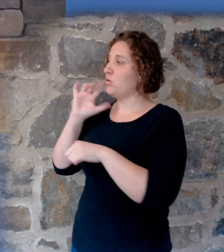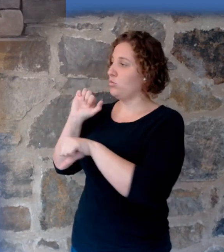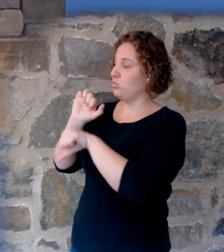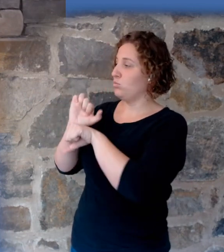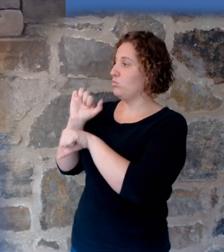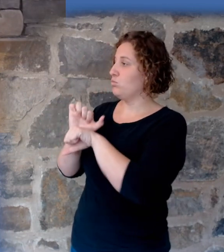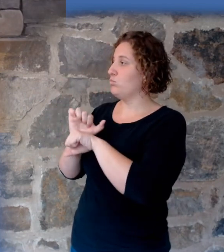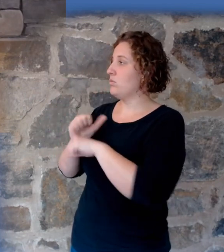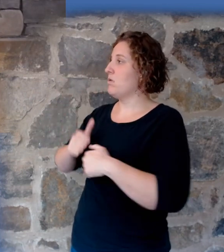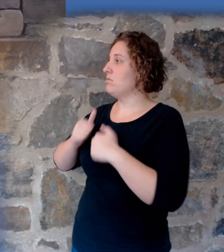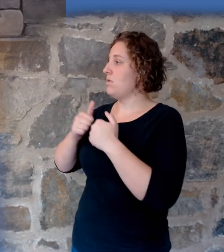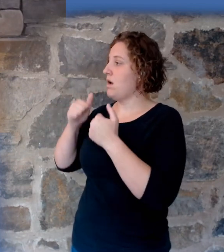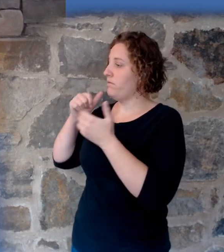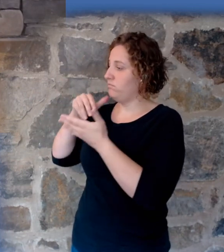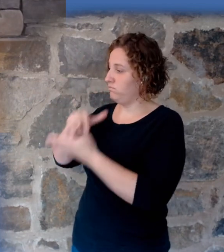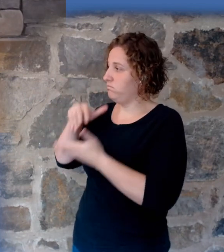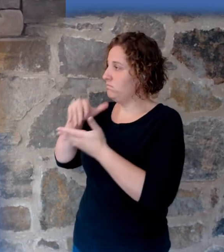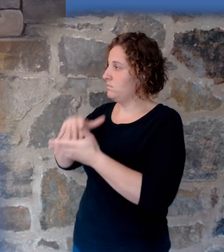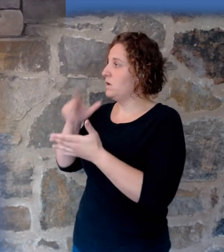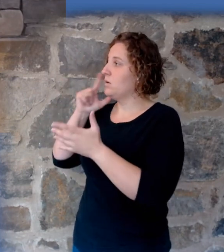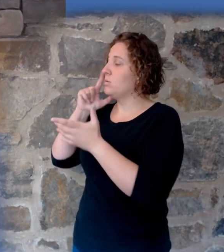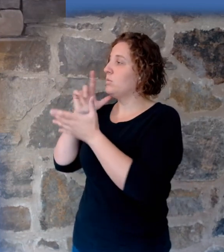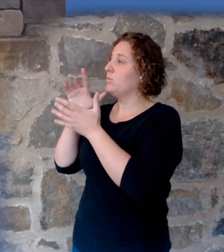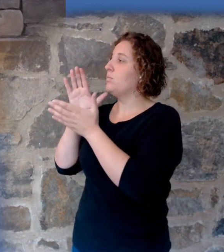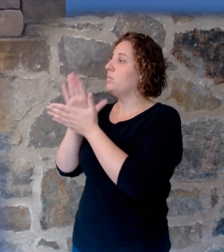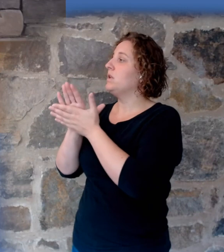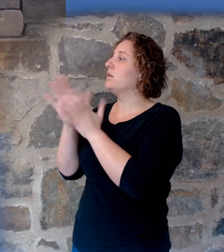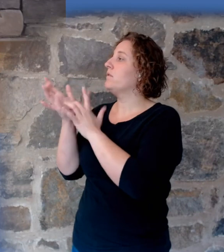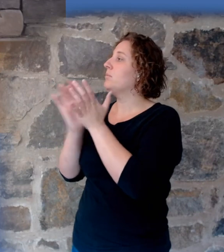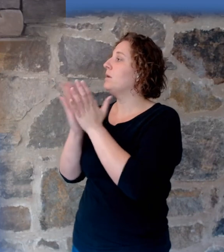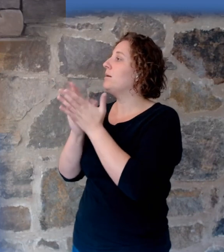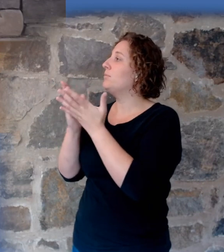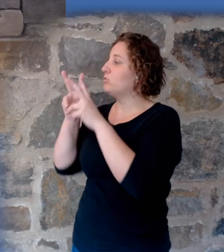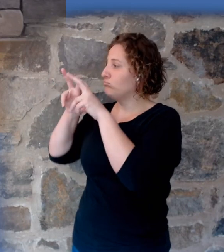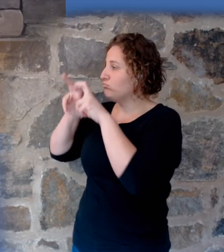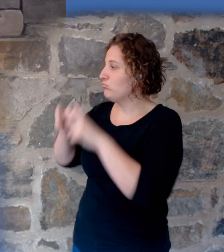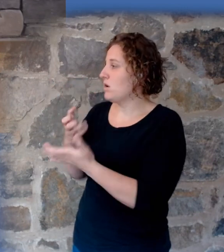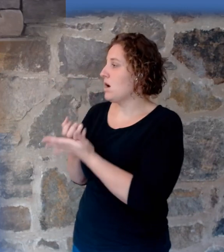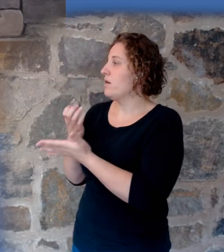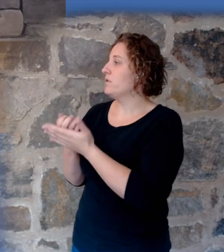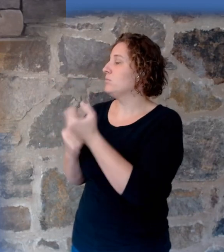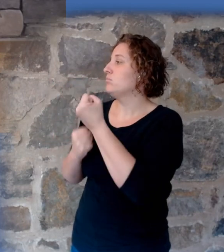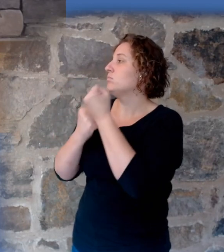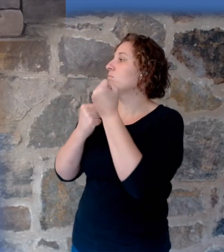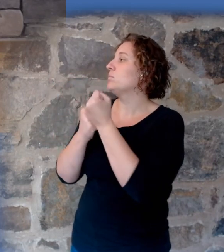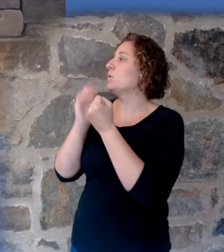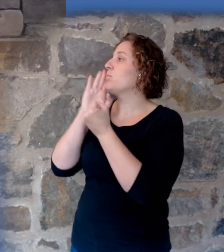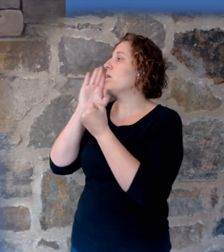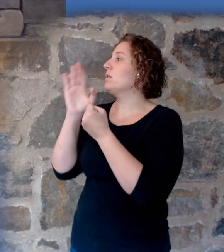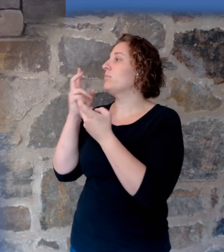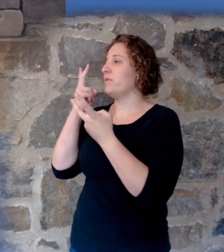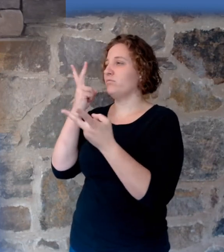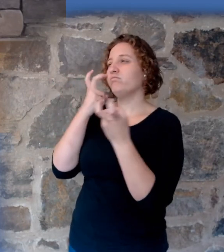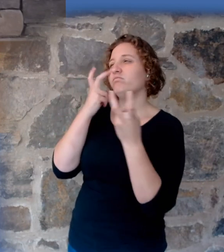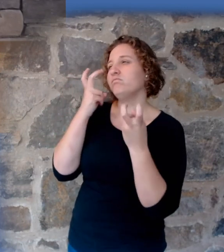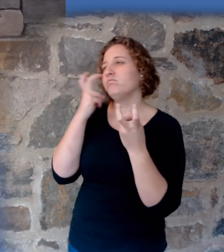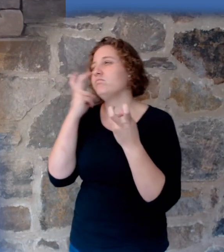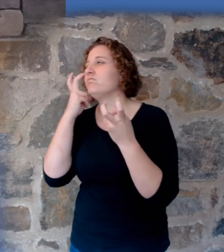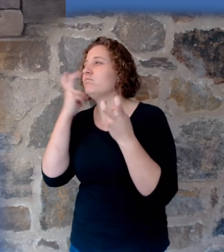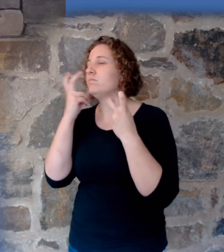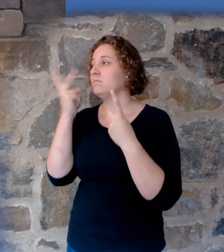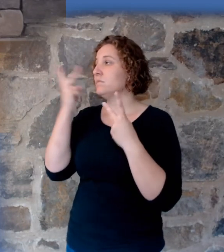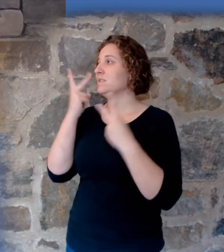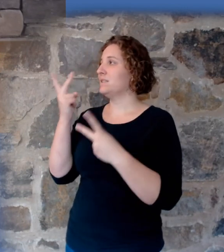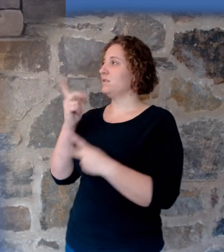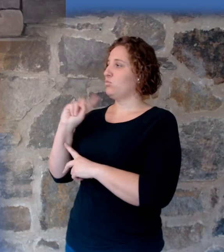believe your word and to hunt for evidence and to find it. And so, Lord, how I pray for the scoffers who are watching. They have been saying, where is the promise